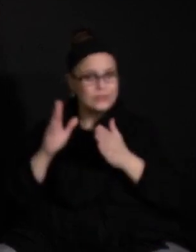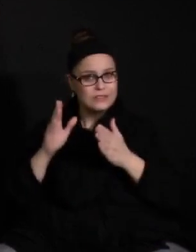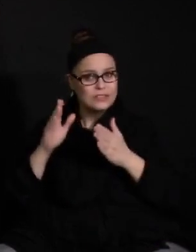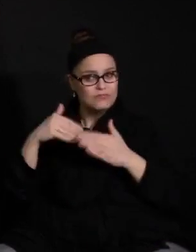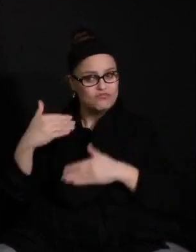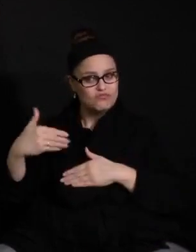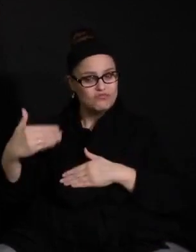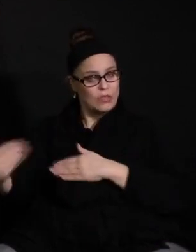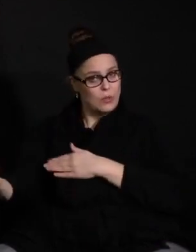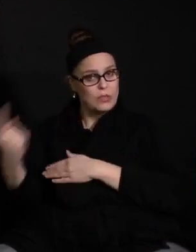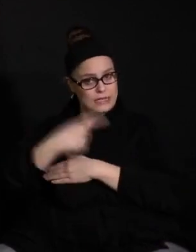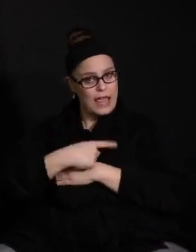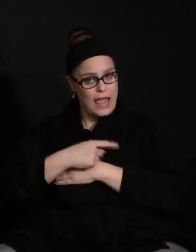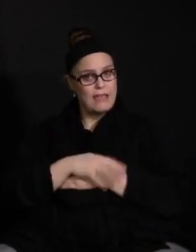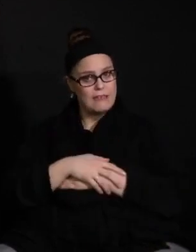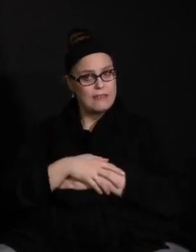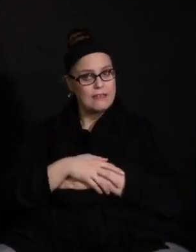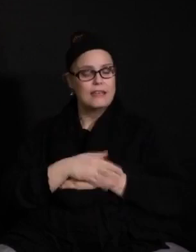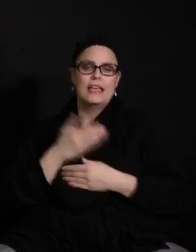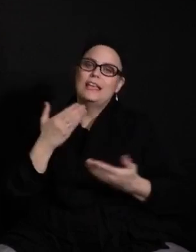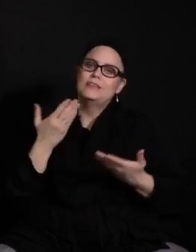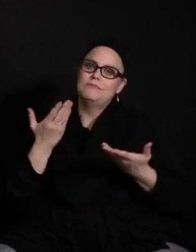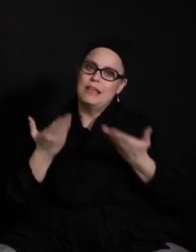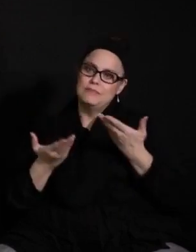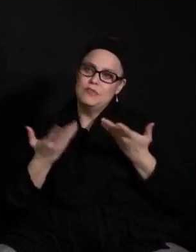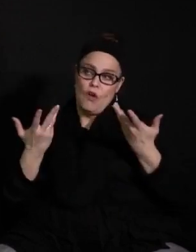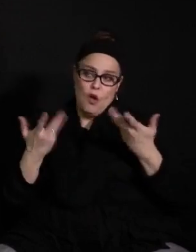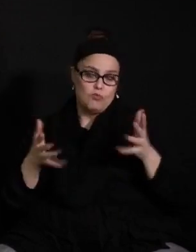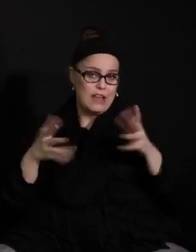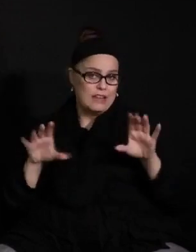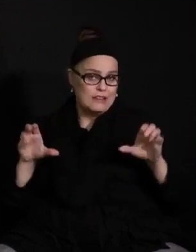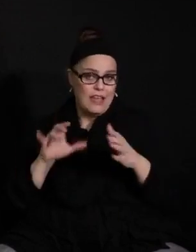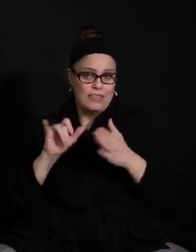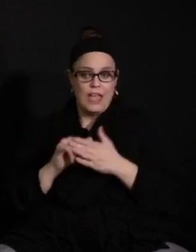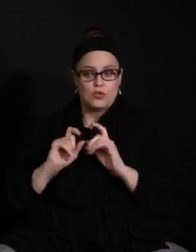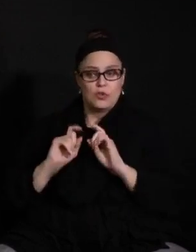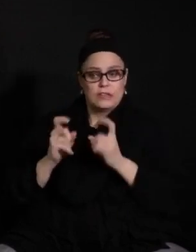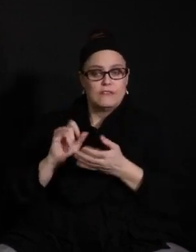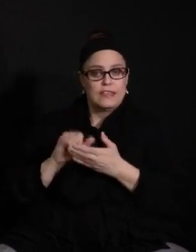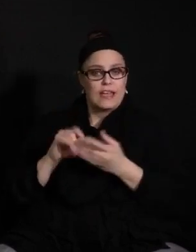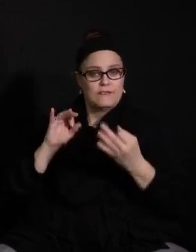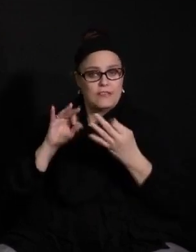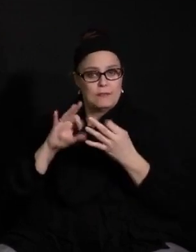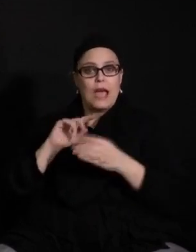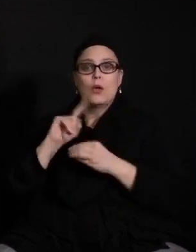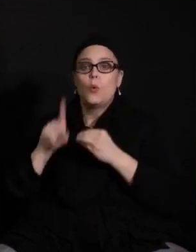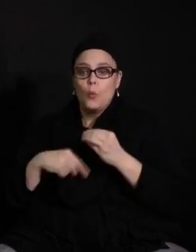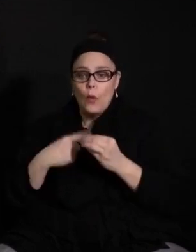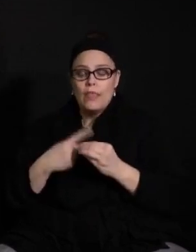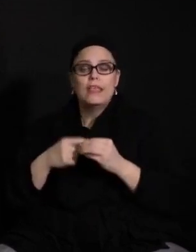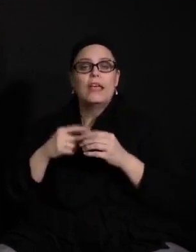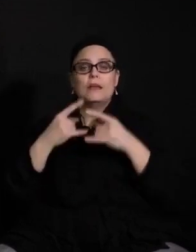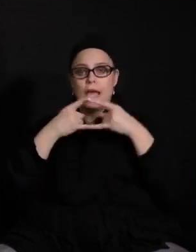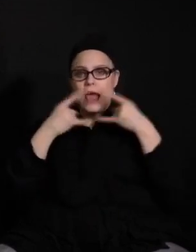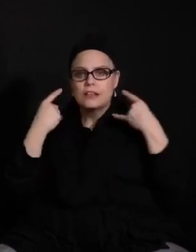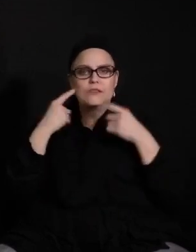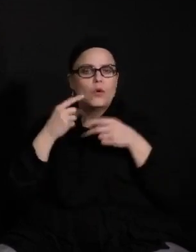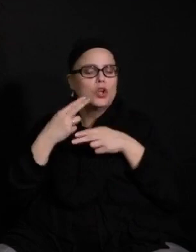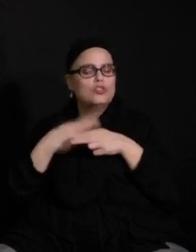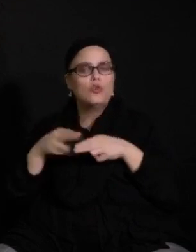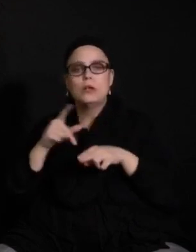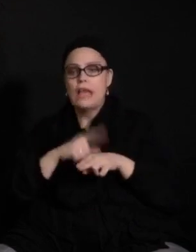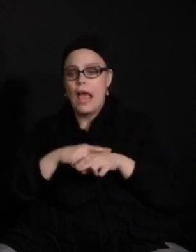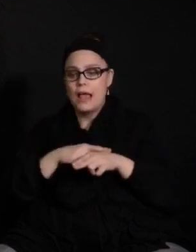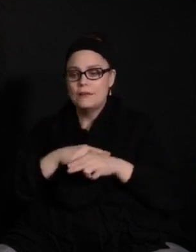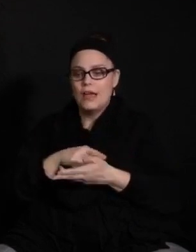And like I mentioned, and you're probably already doing giving that feedback when they do wear the mask, even if it's for a small amount